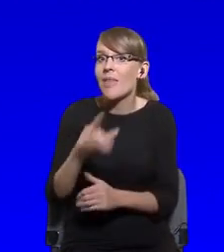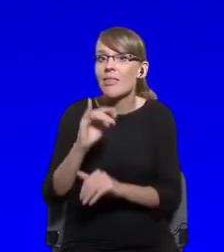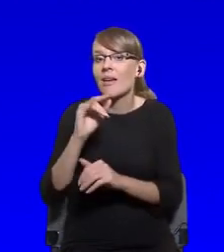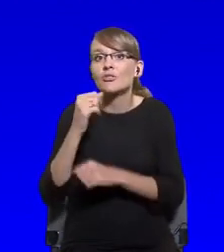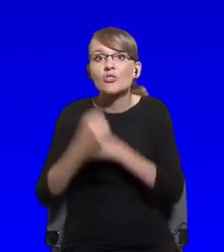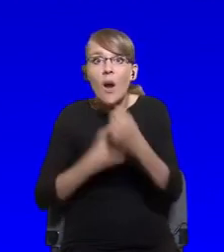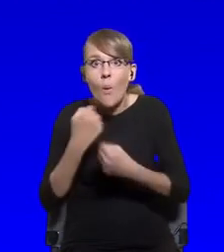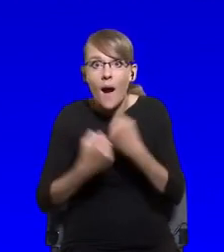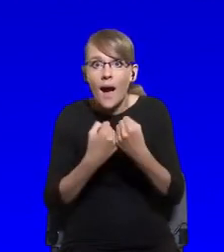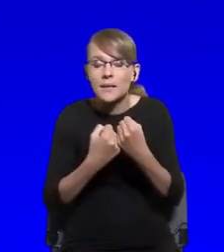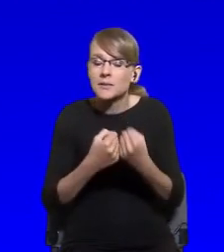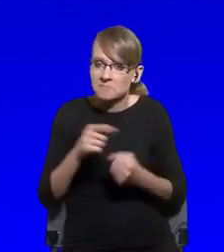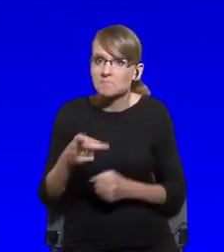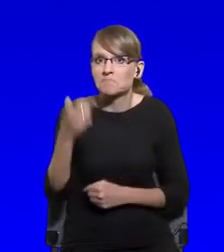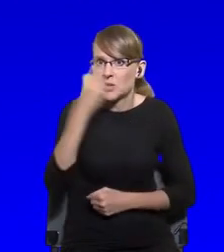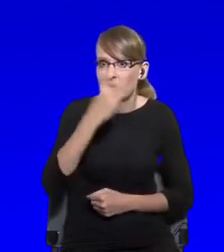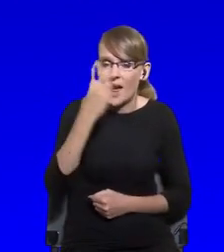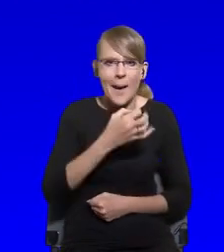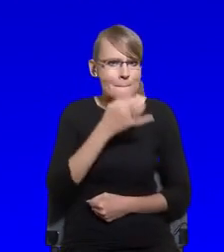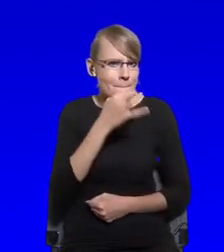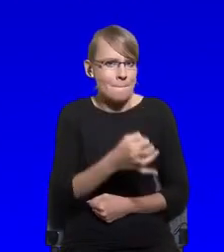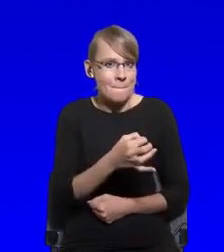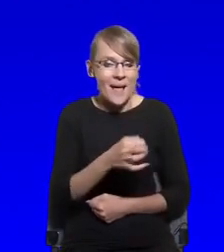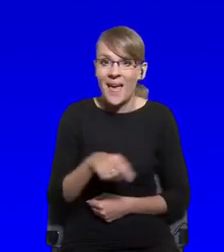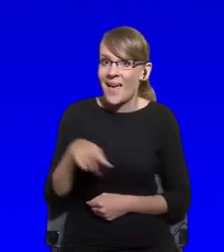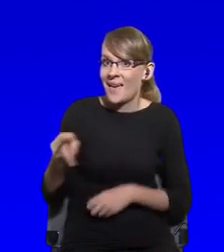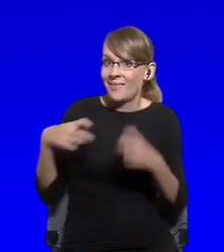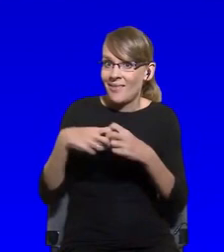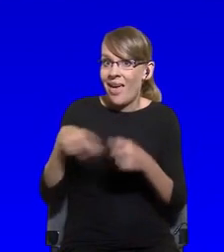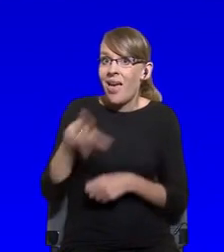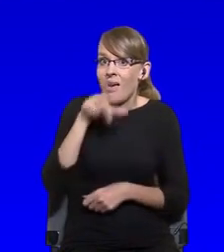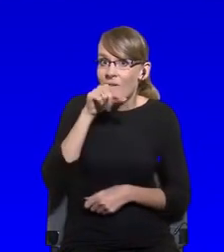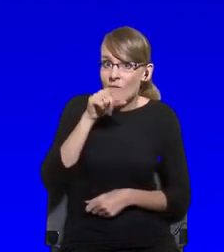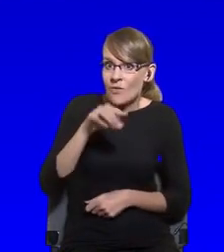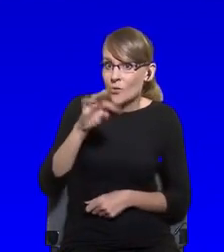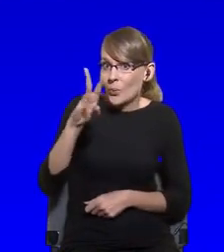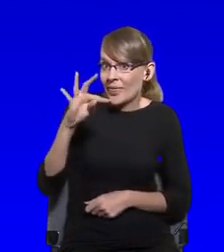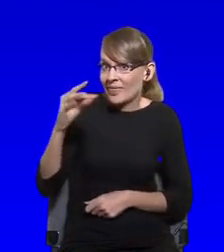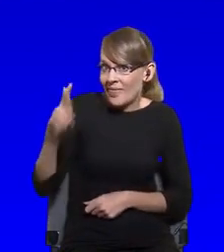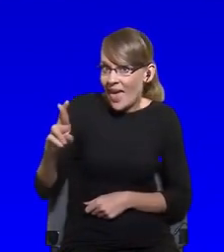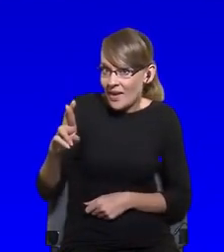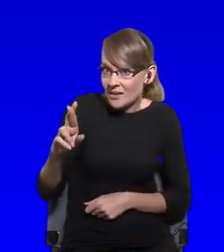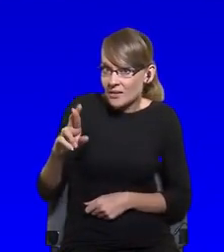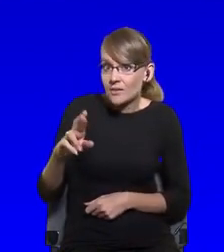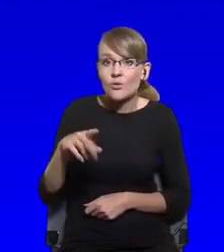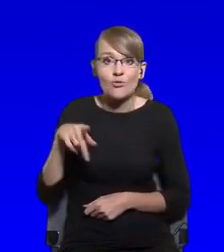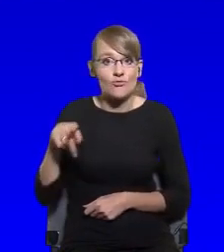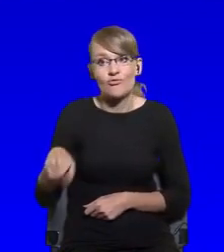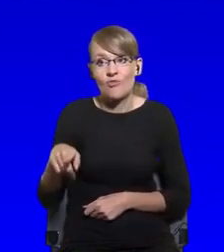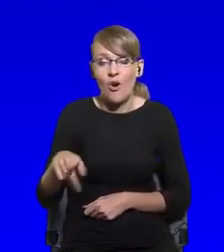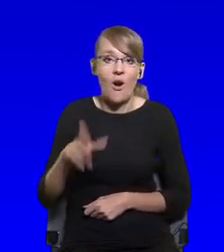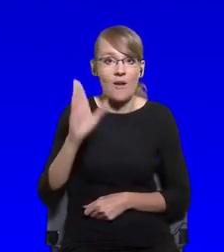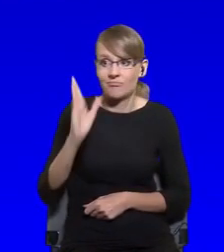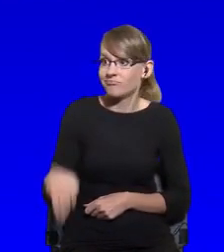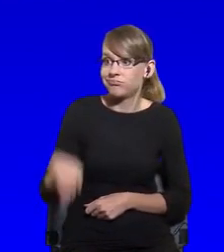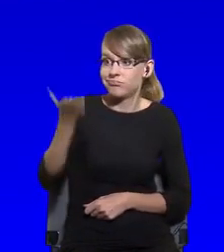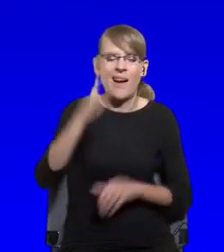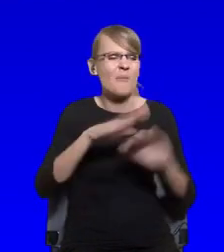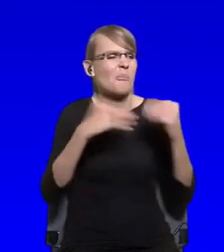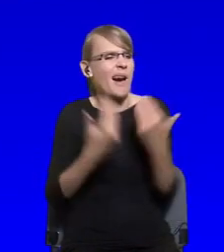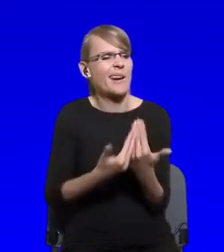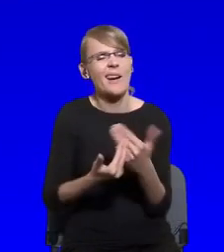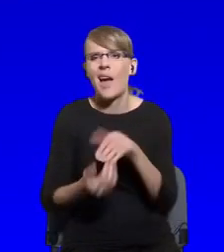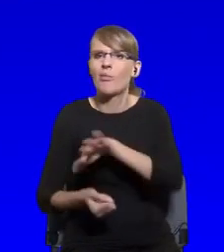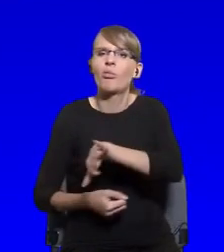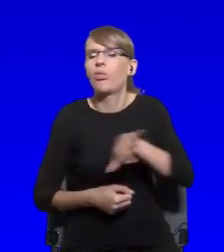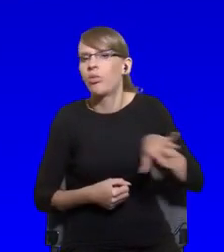Twitter push parliaments out of existence? Because this is what's happening more and more. A question